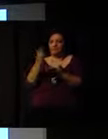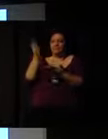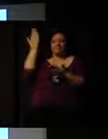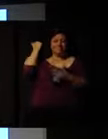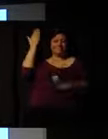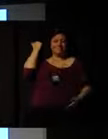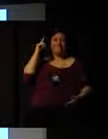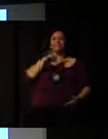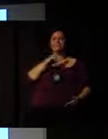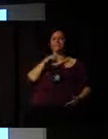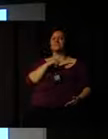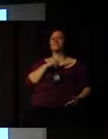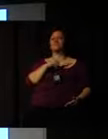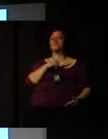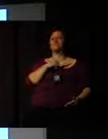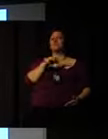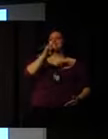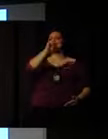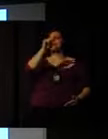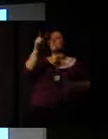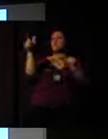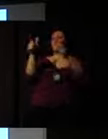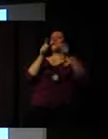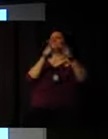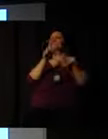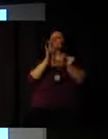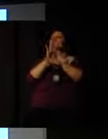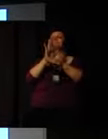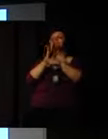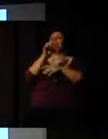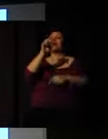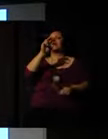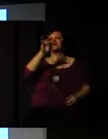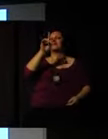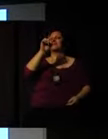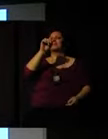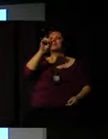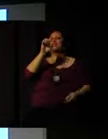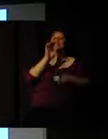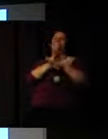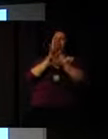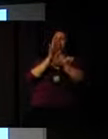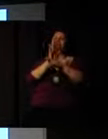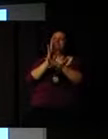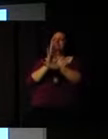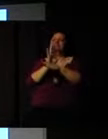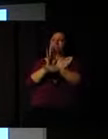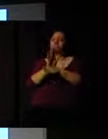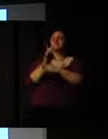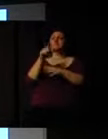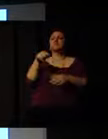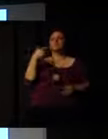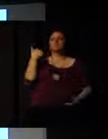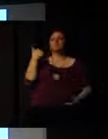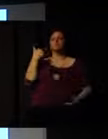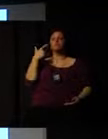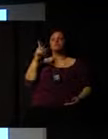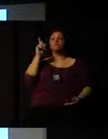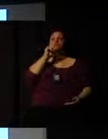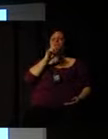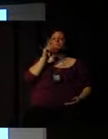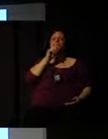organizations that were there. And it was also during this time that America experienced the Great Awakening.